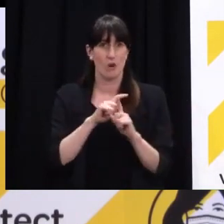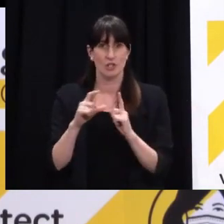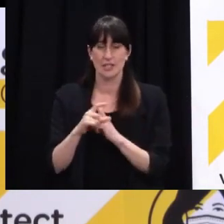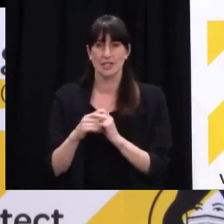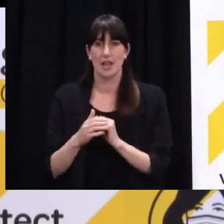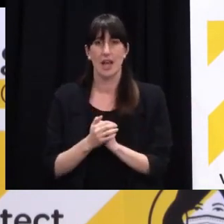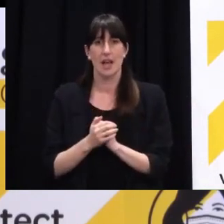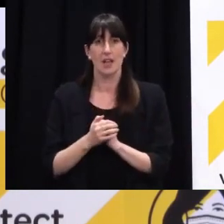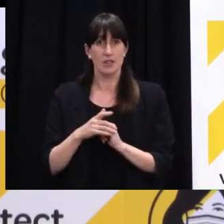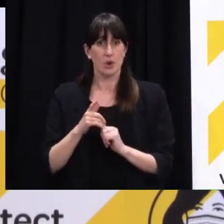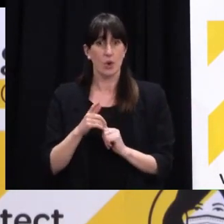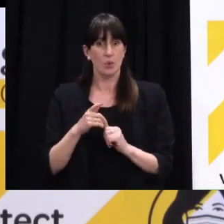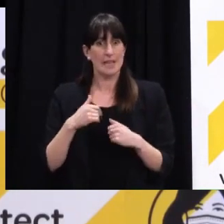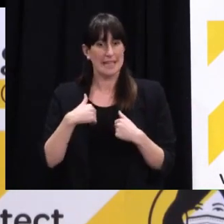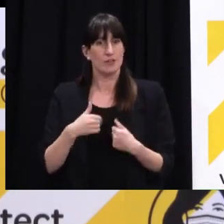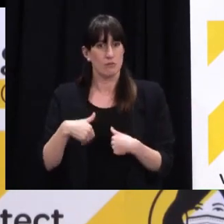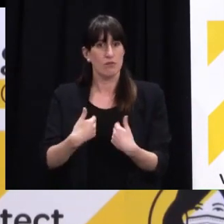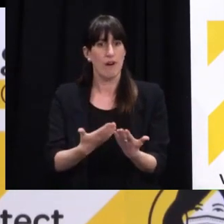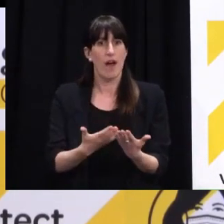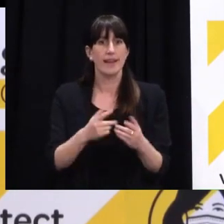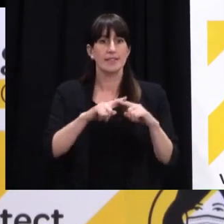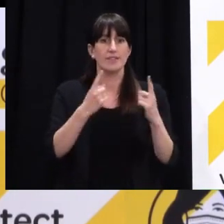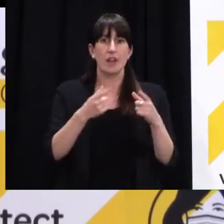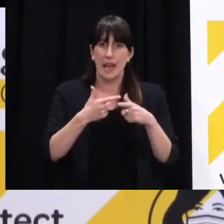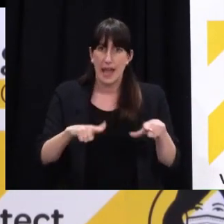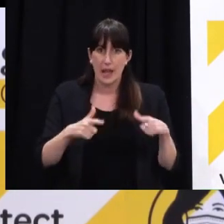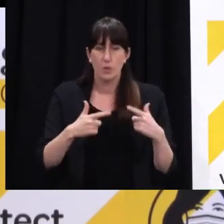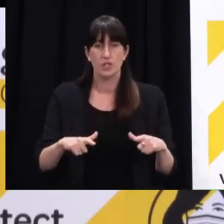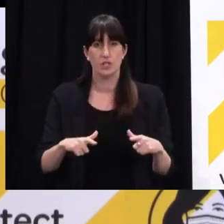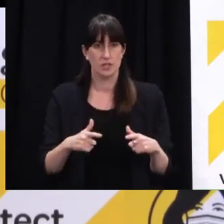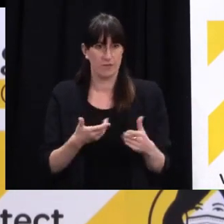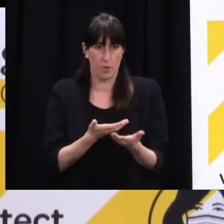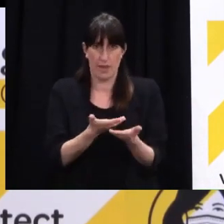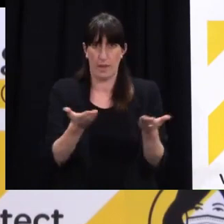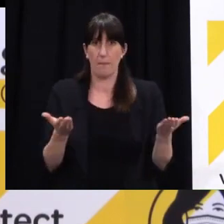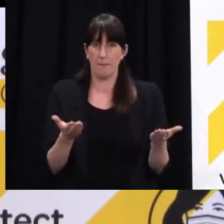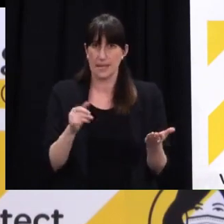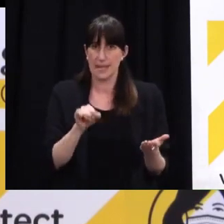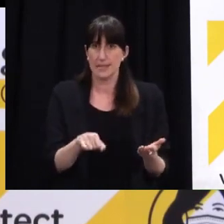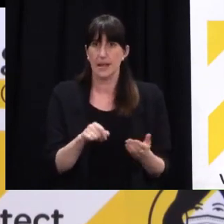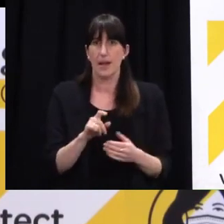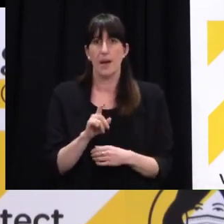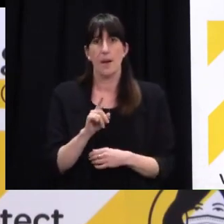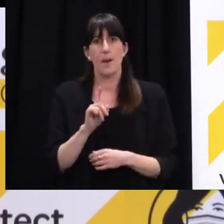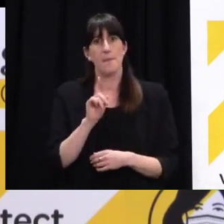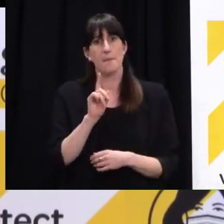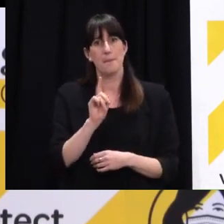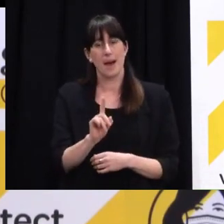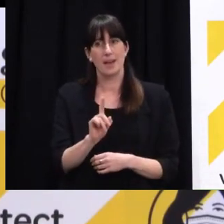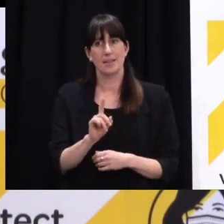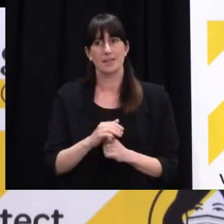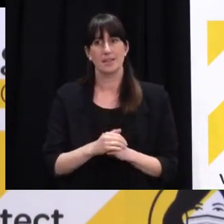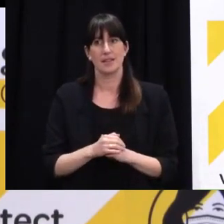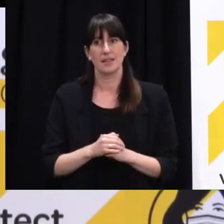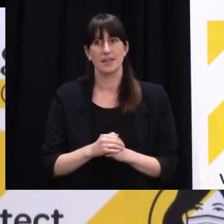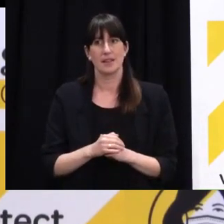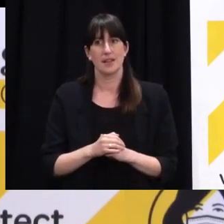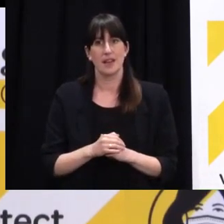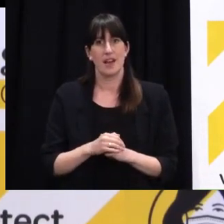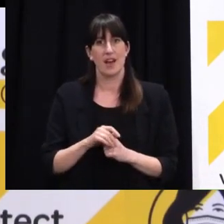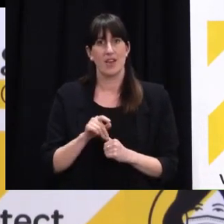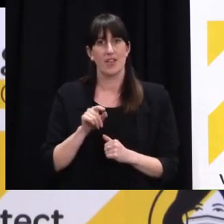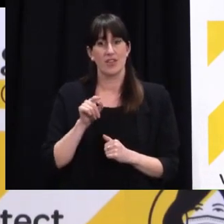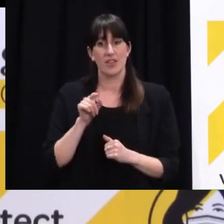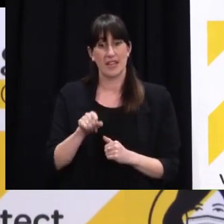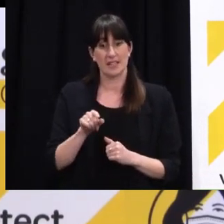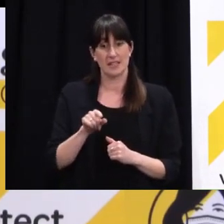multiple languages. For instance, what we were seeing with this outbreak is that it's very different to have someone who's knowing that they're going in to